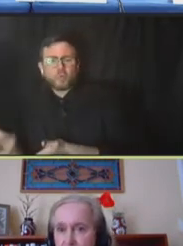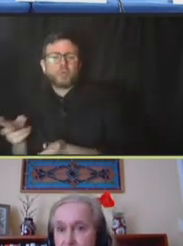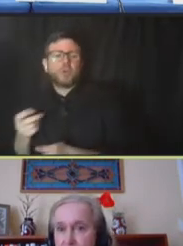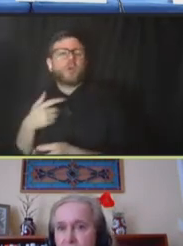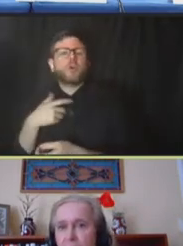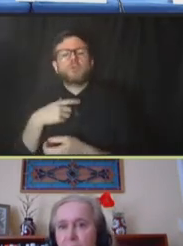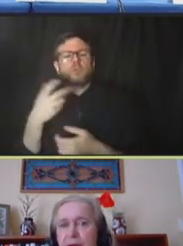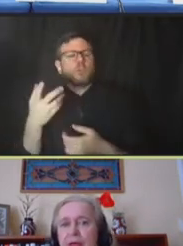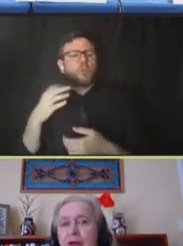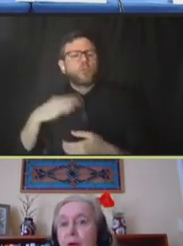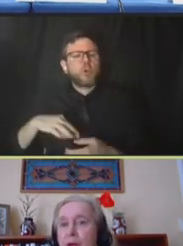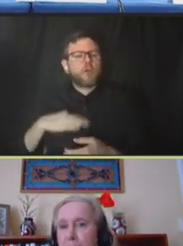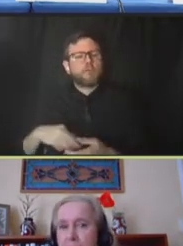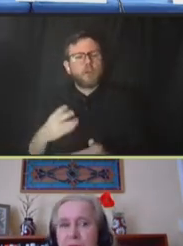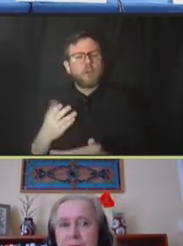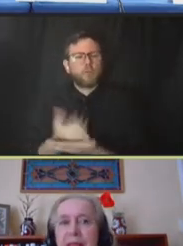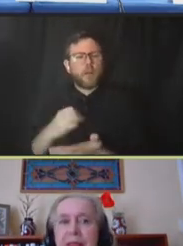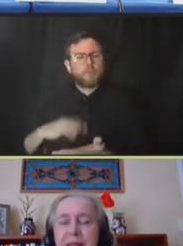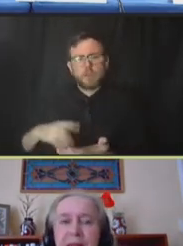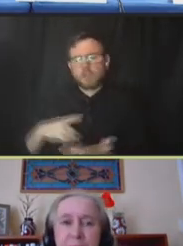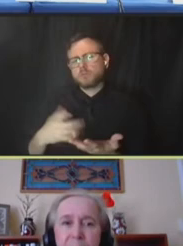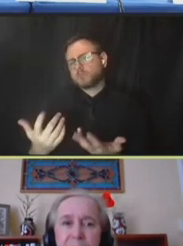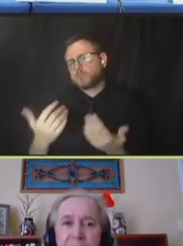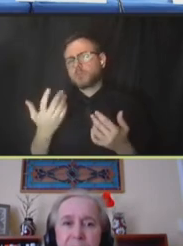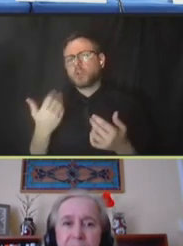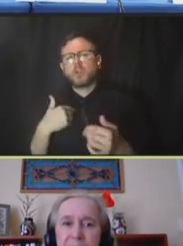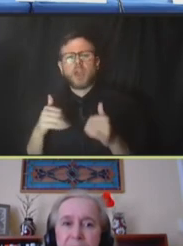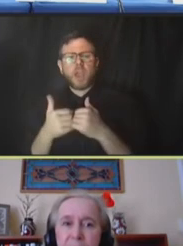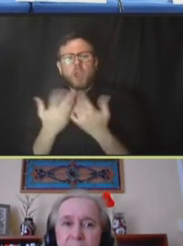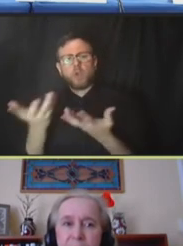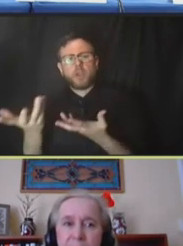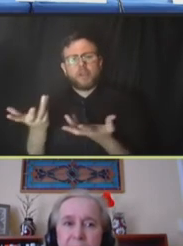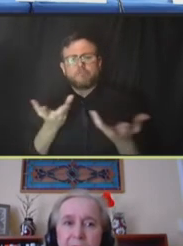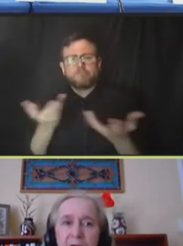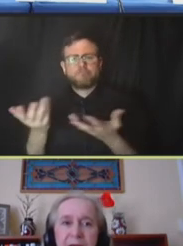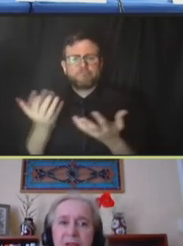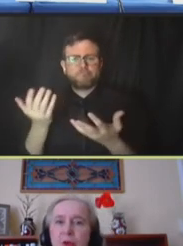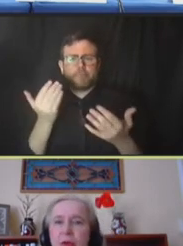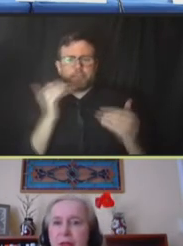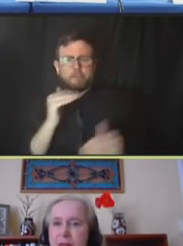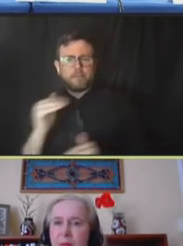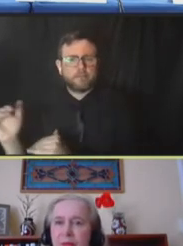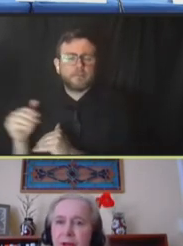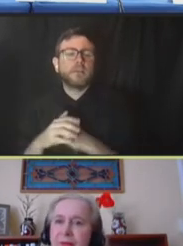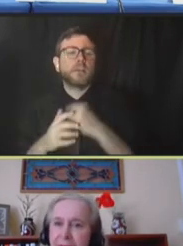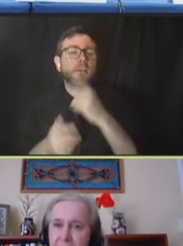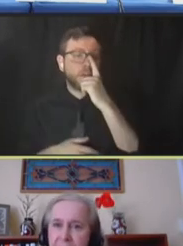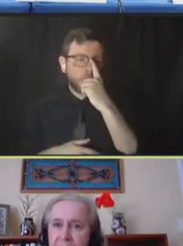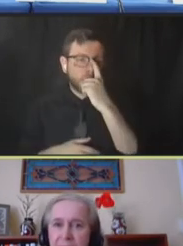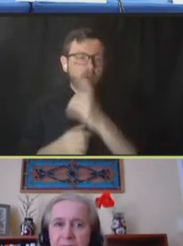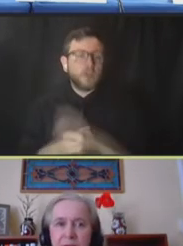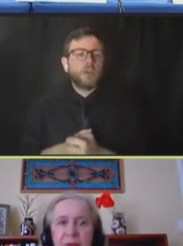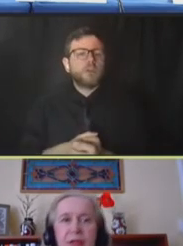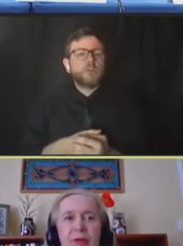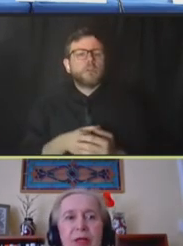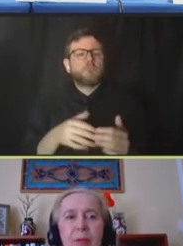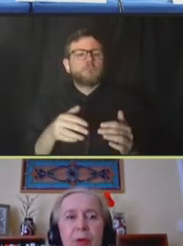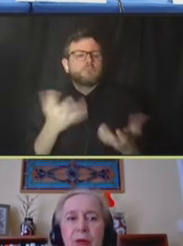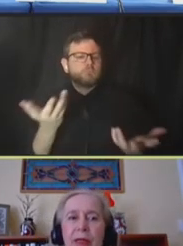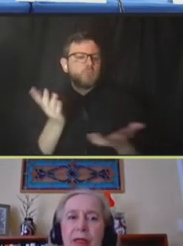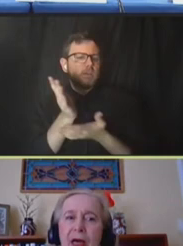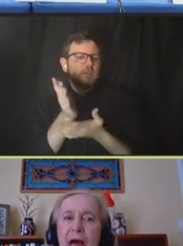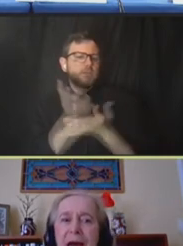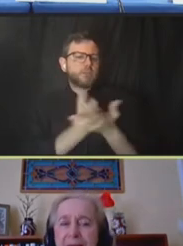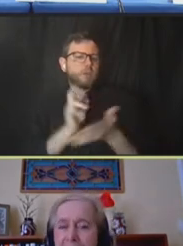served in a good way or not? Next slide, please. Okay, so what are some of our findings? And this is really, really